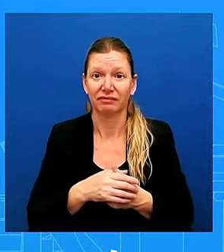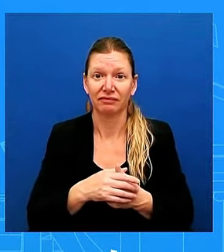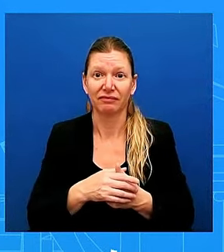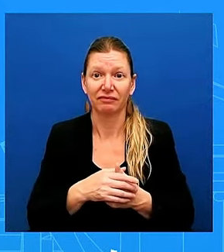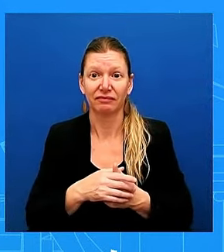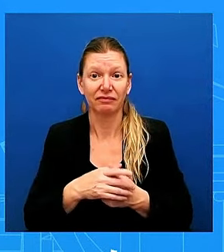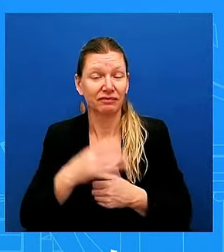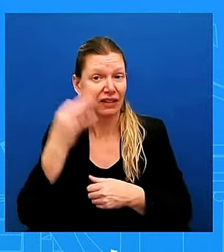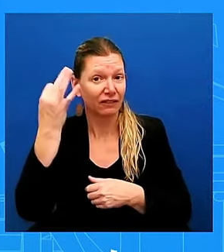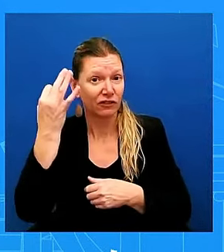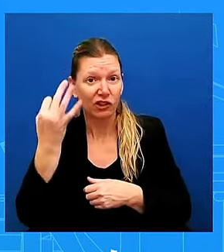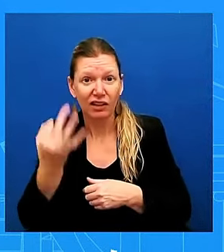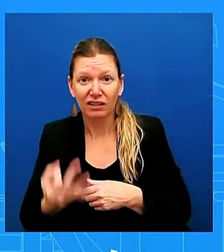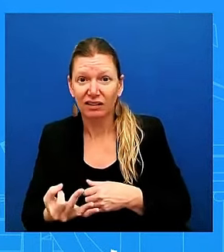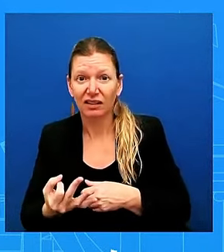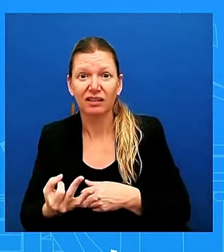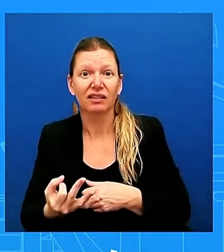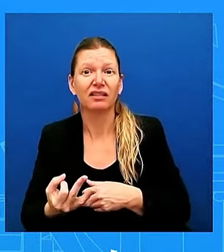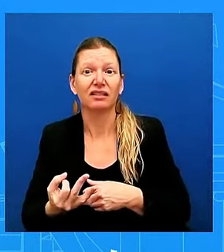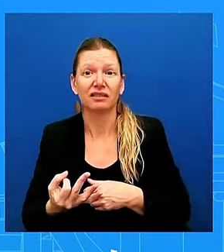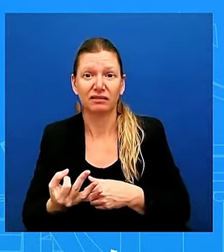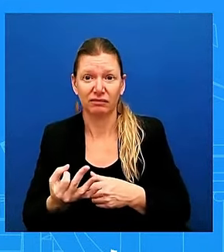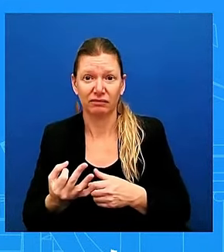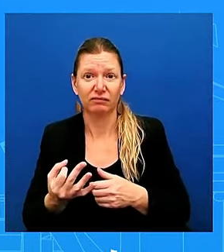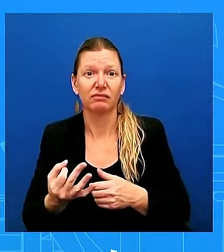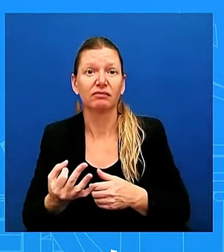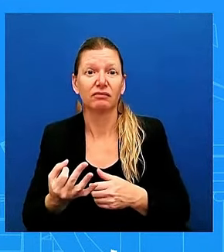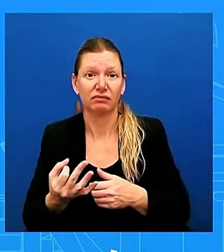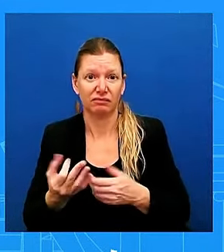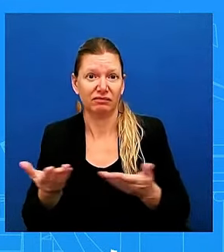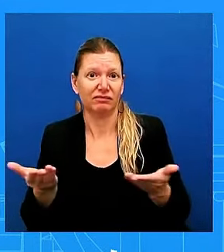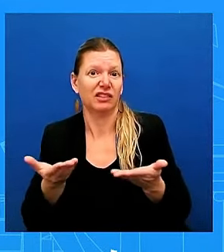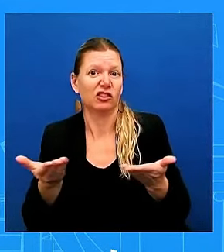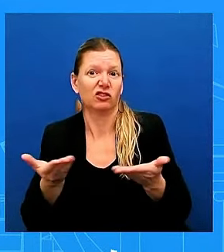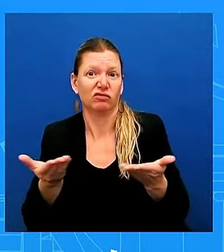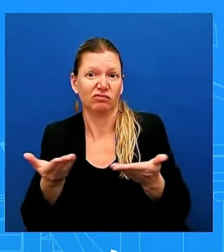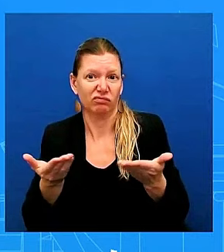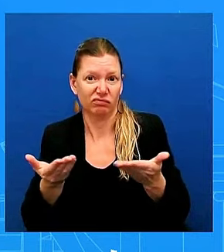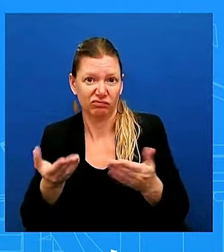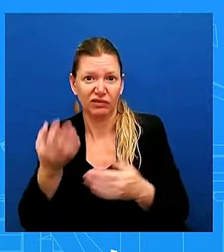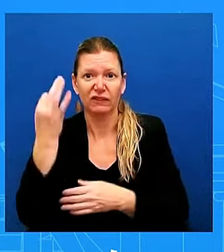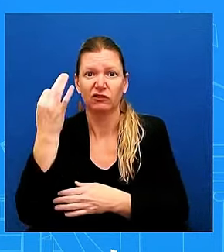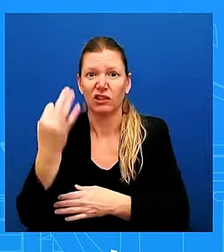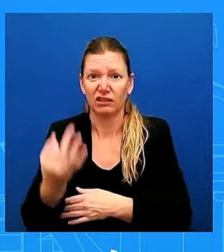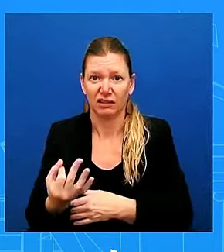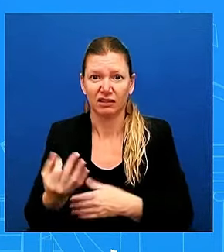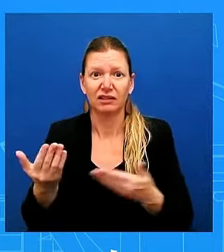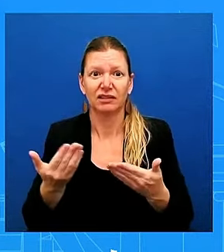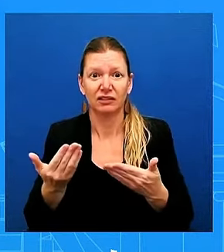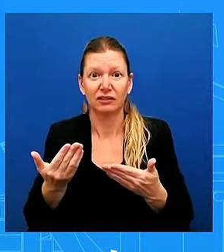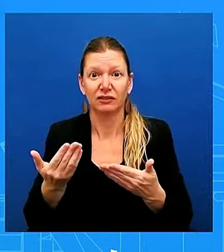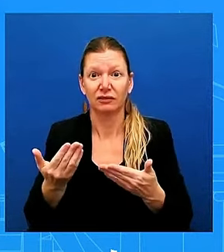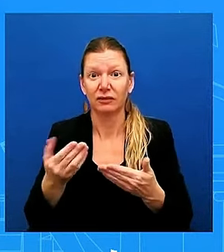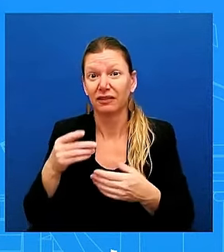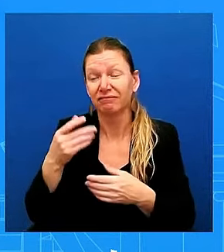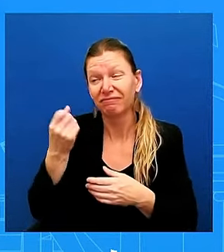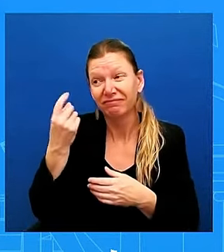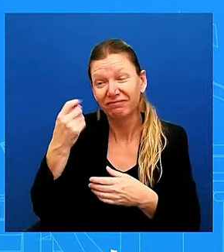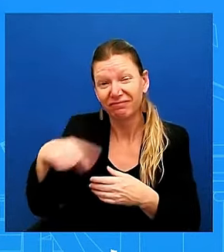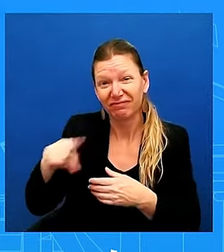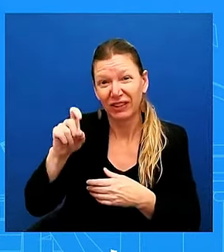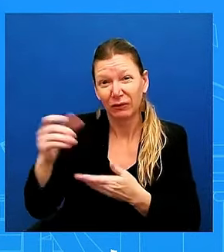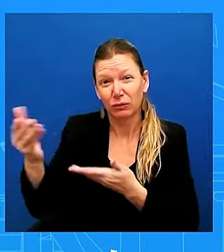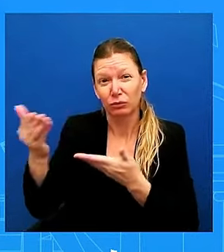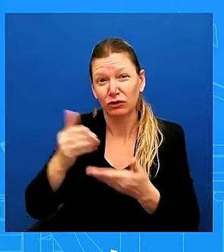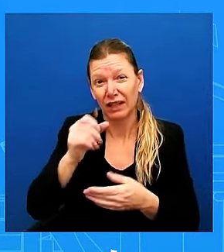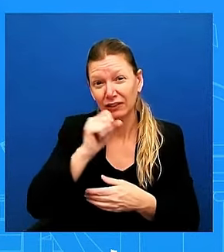the POTUS, Friday with the POTUS. Well, no, you guys got to bring the ice cream. You guys got to bring the ice cream. Okay. I'm going to do a couple more. Go ahead. I haven't called